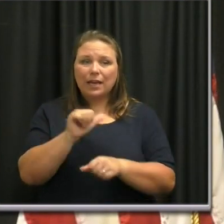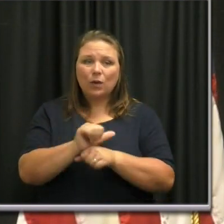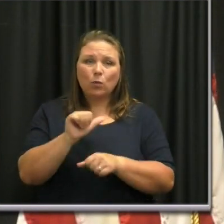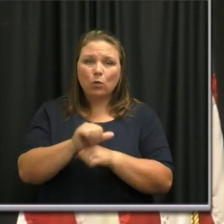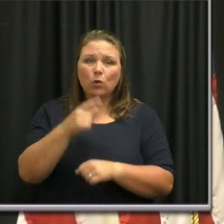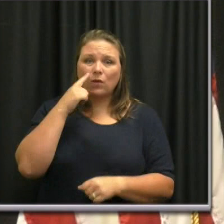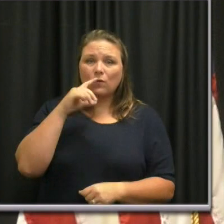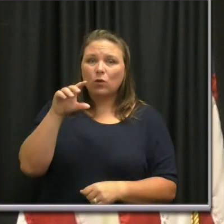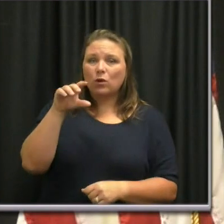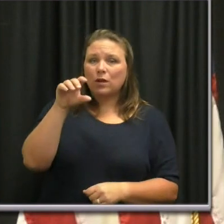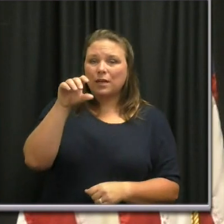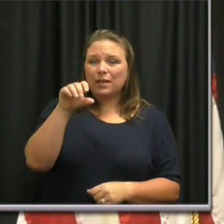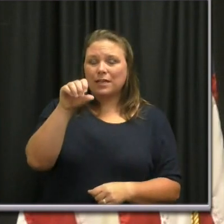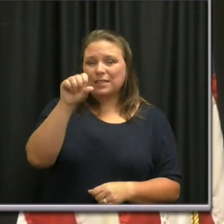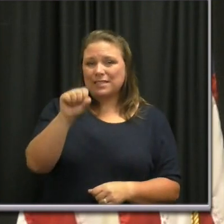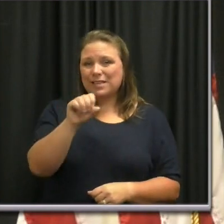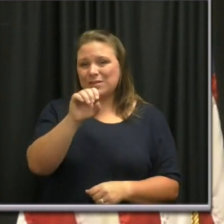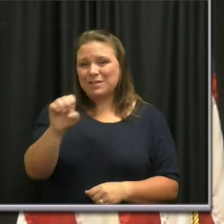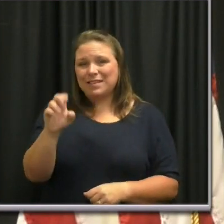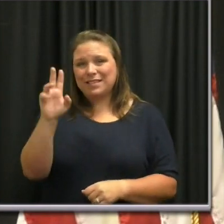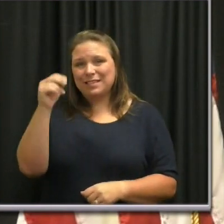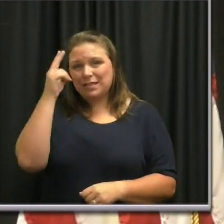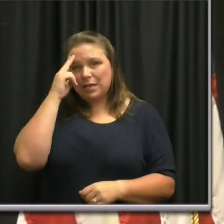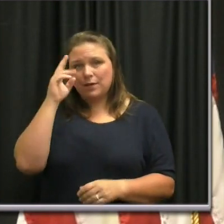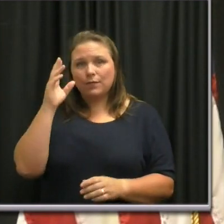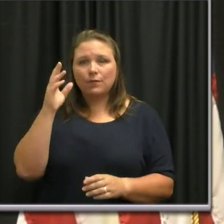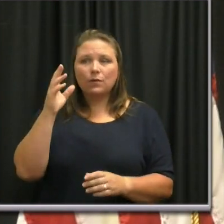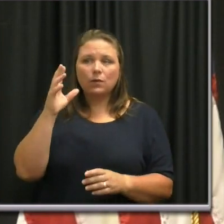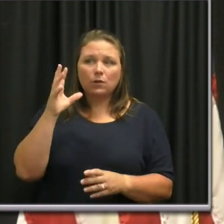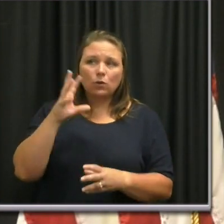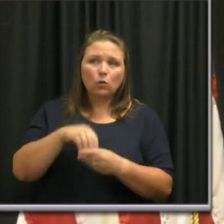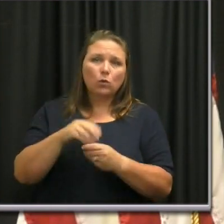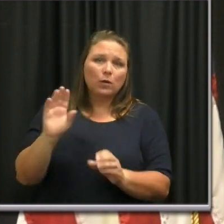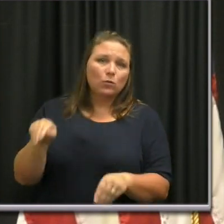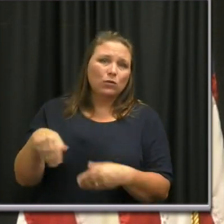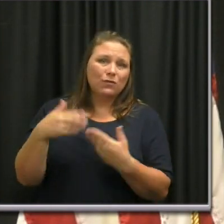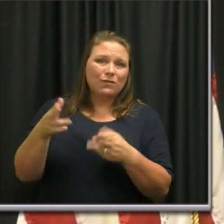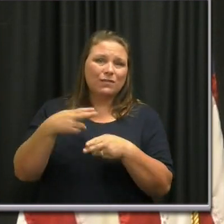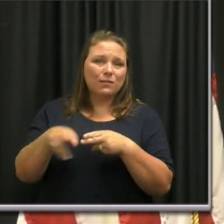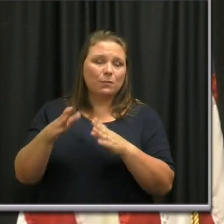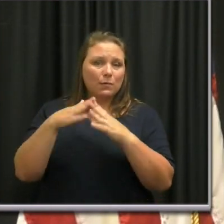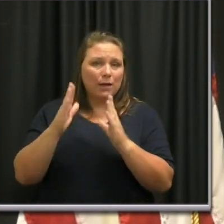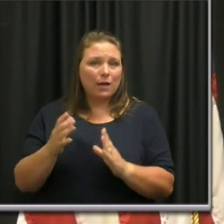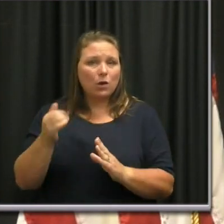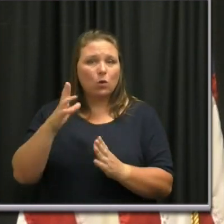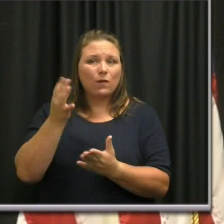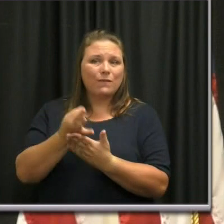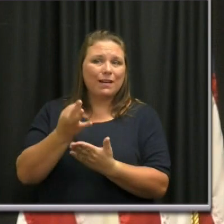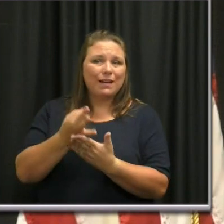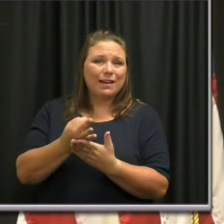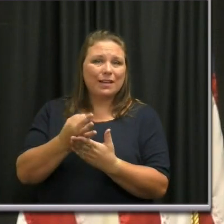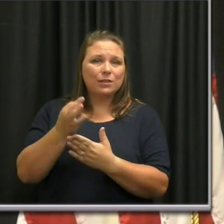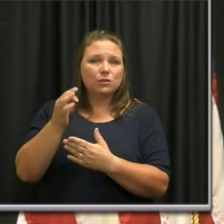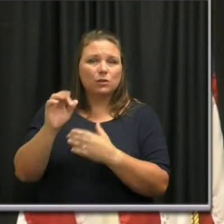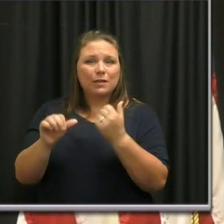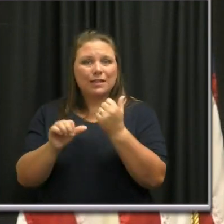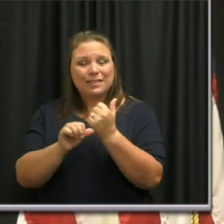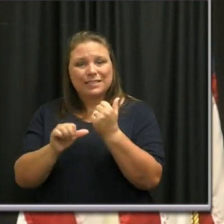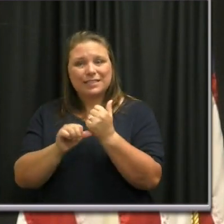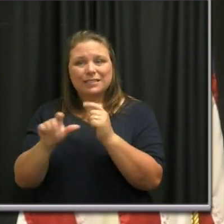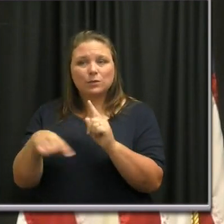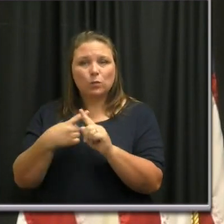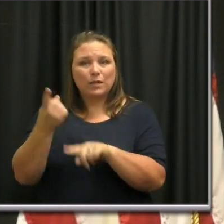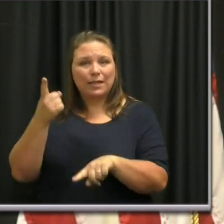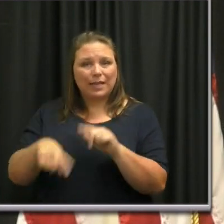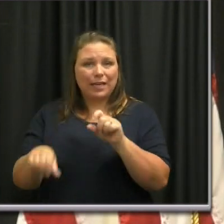Southeast Nashville, including, you know, providing temporary housing and financial aid for those who cannot work while getting sick while they